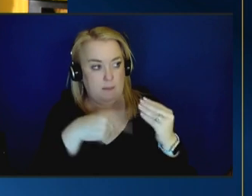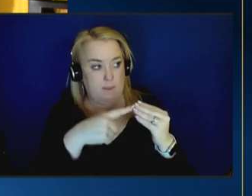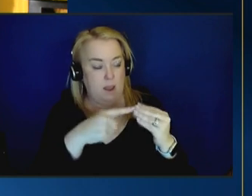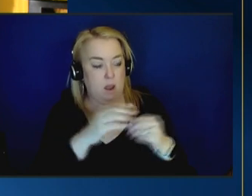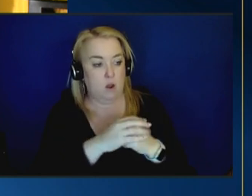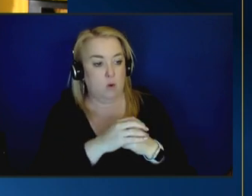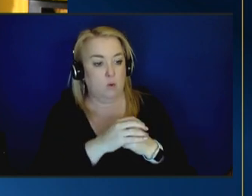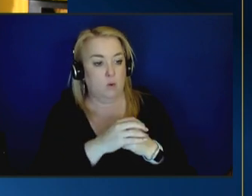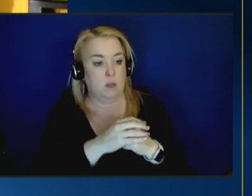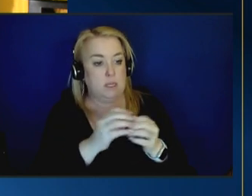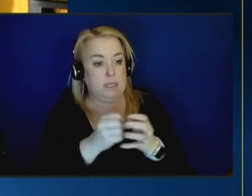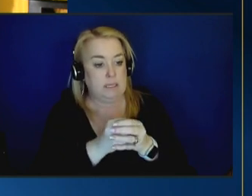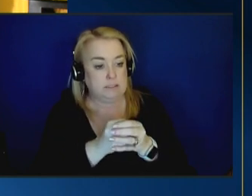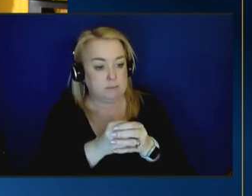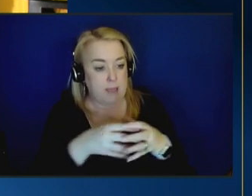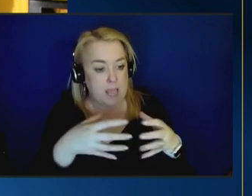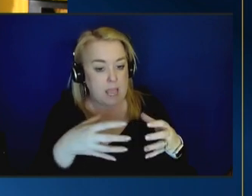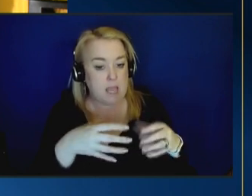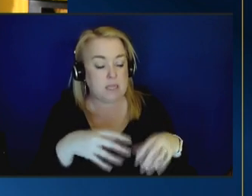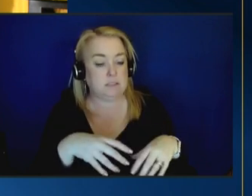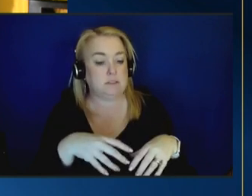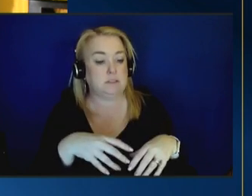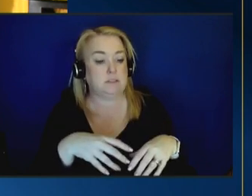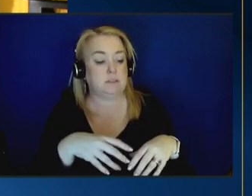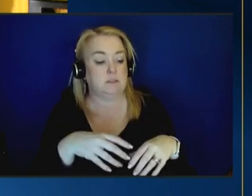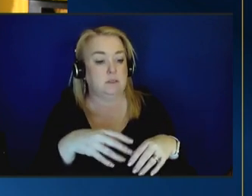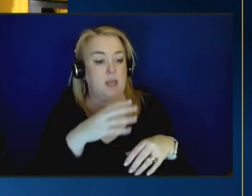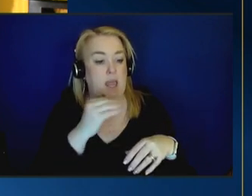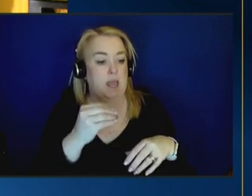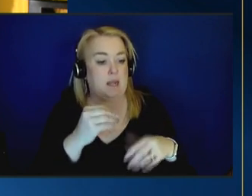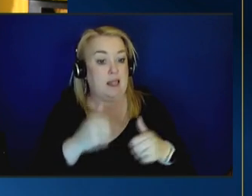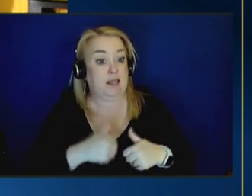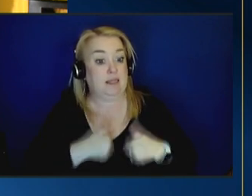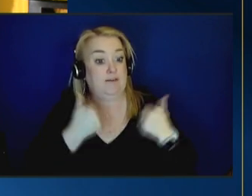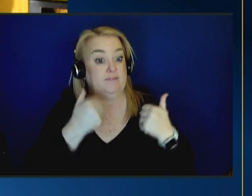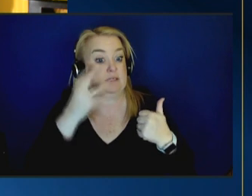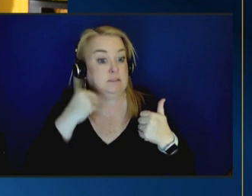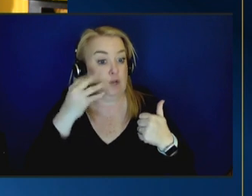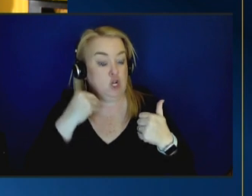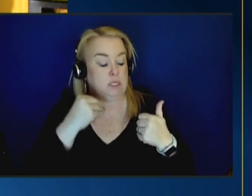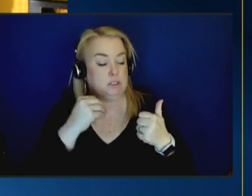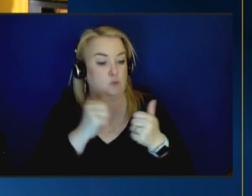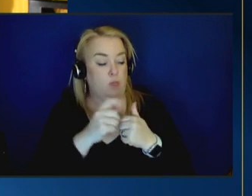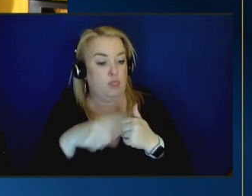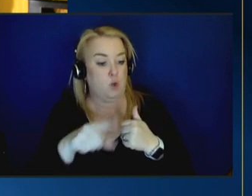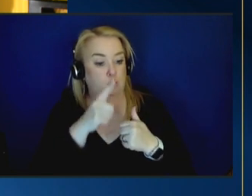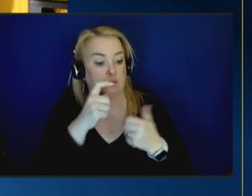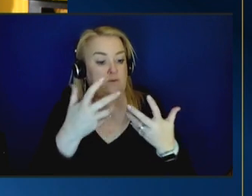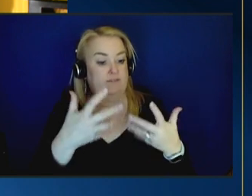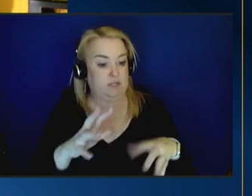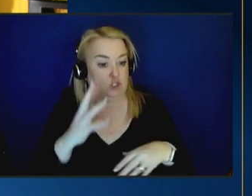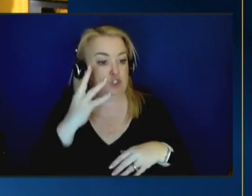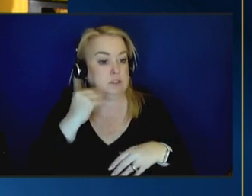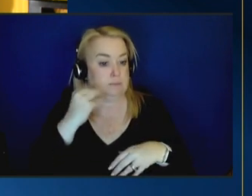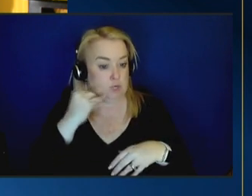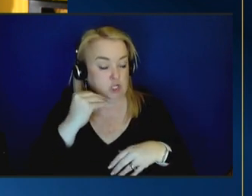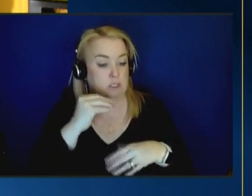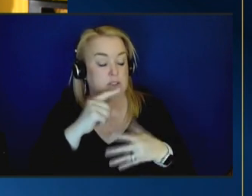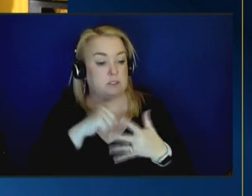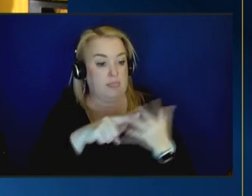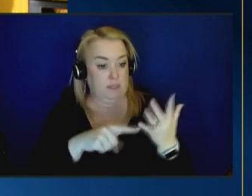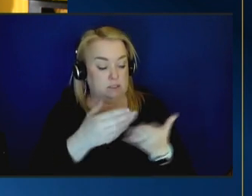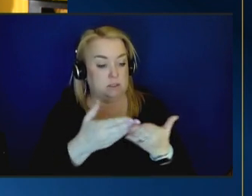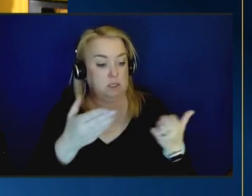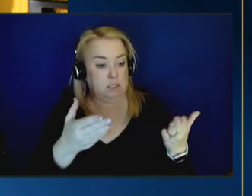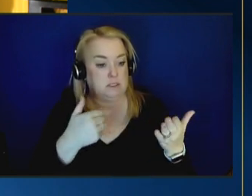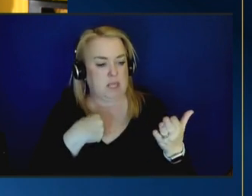having proximity with lived experience taking into account those with lived experience um i think it's really important